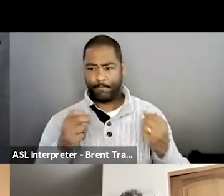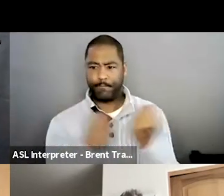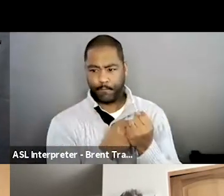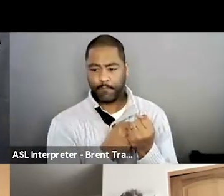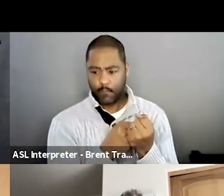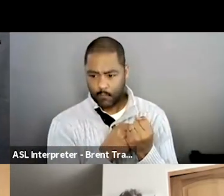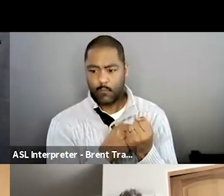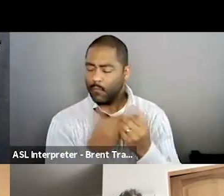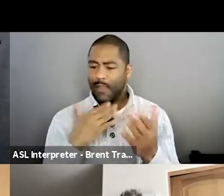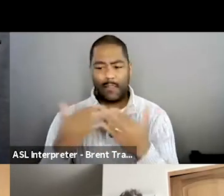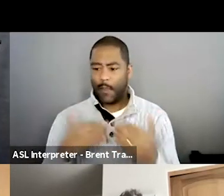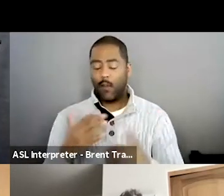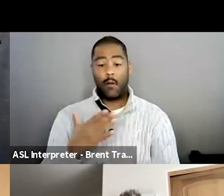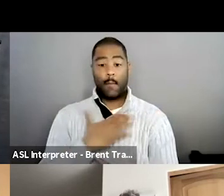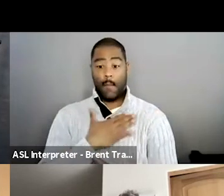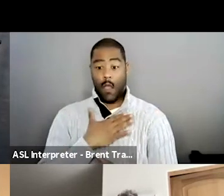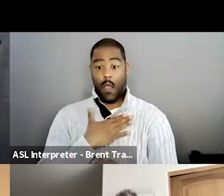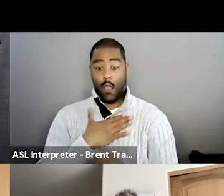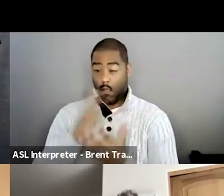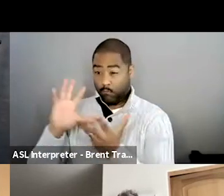in, I'll put them before me.